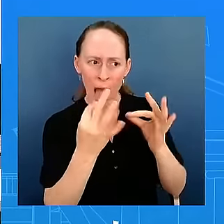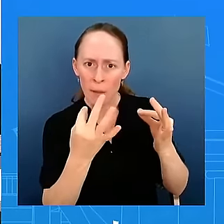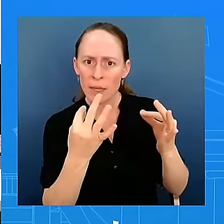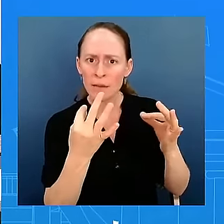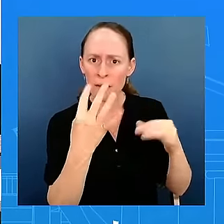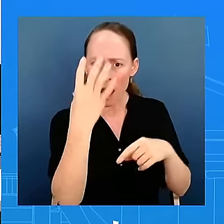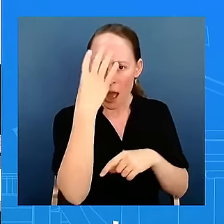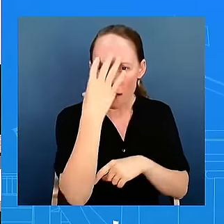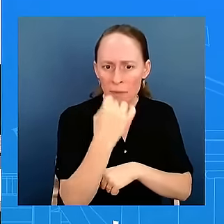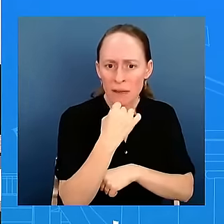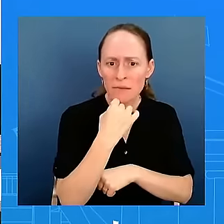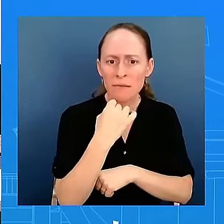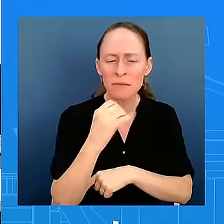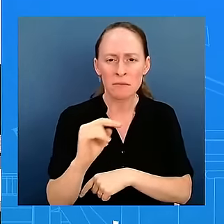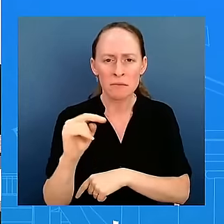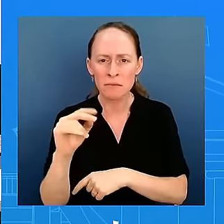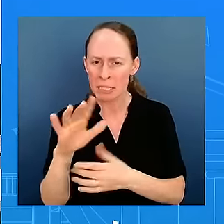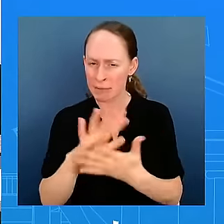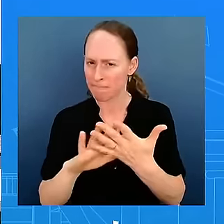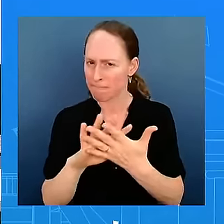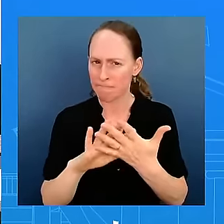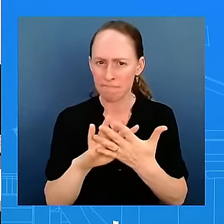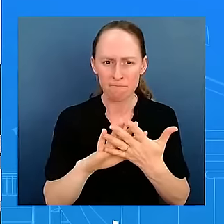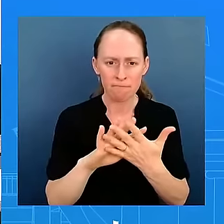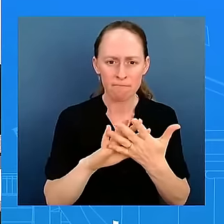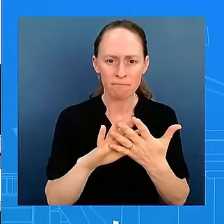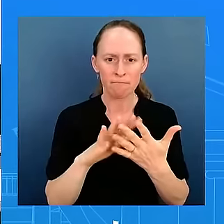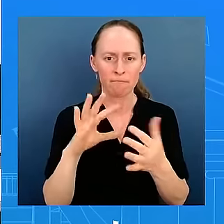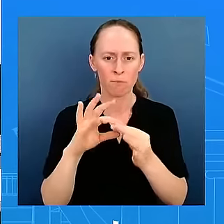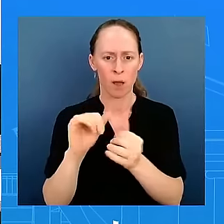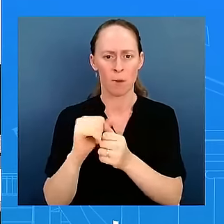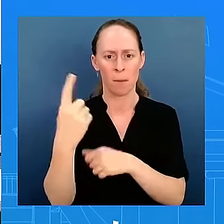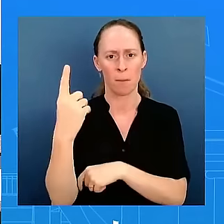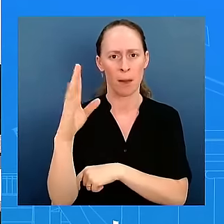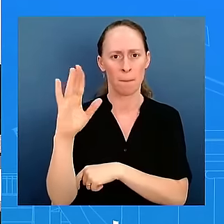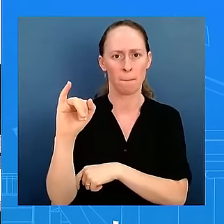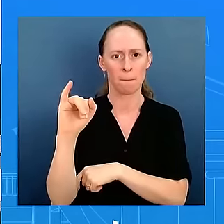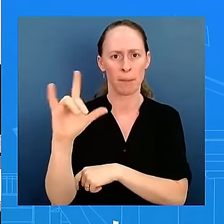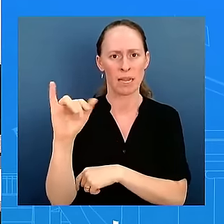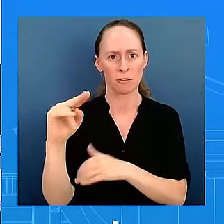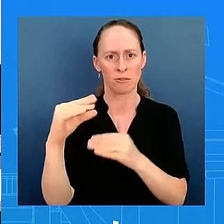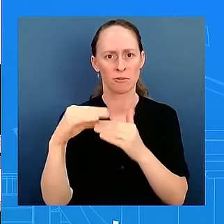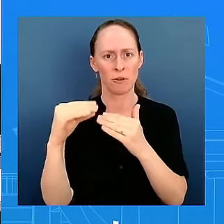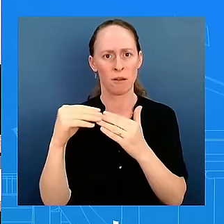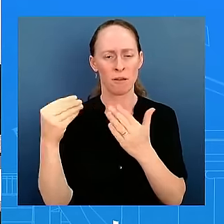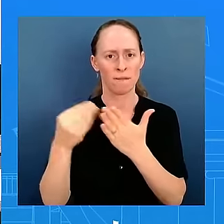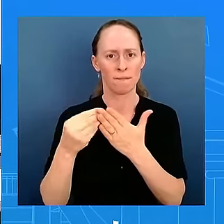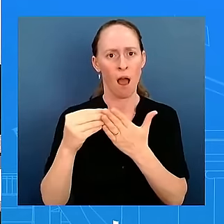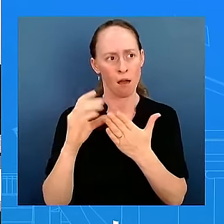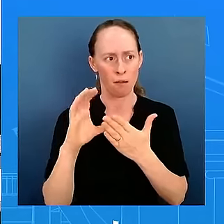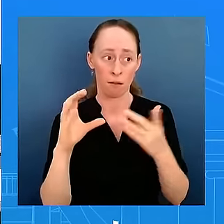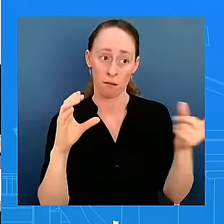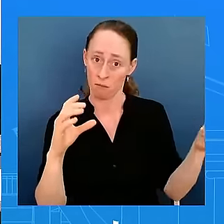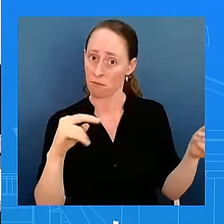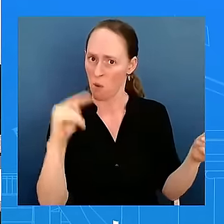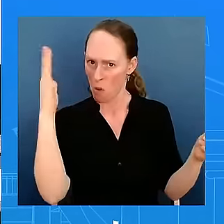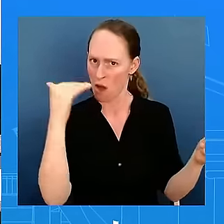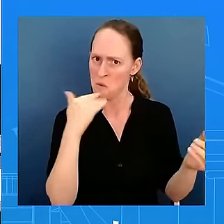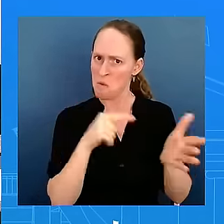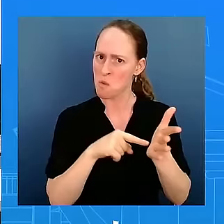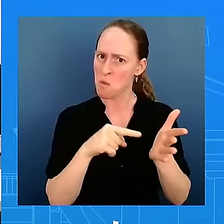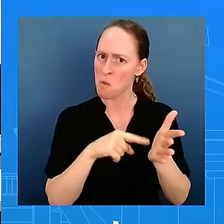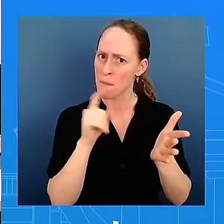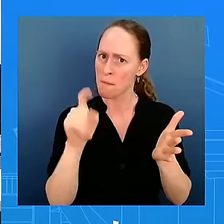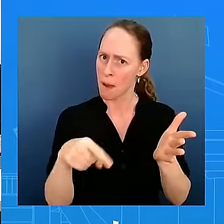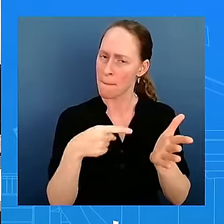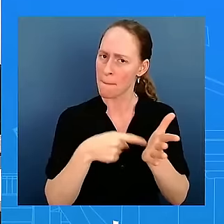compensation from North Korea claiming that North Korea was responsible because the